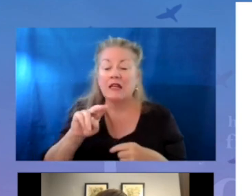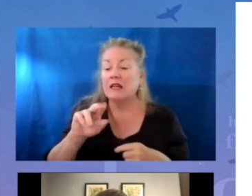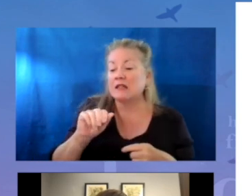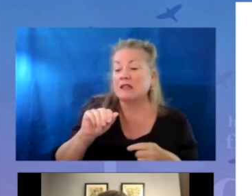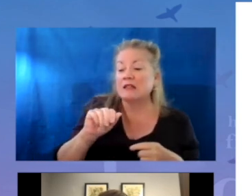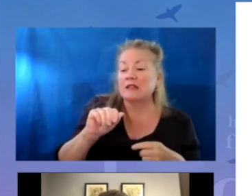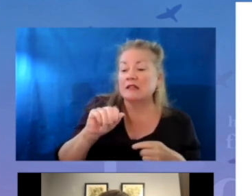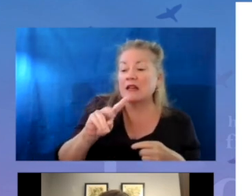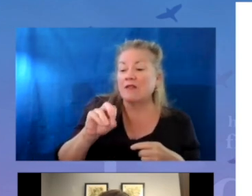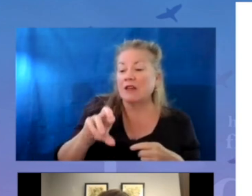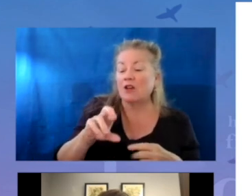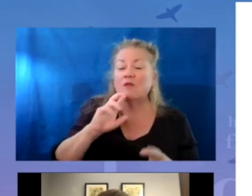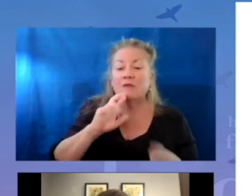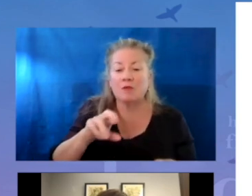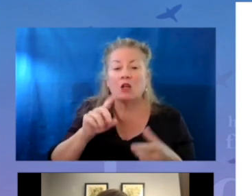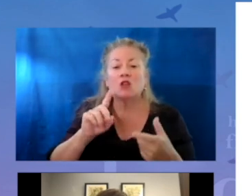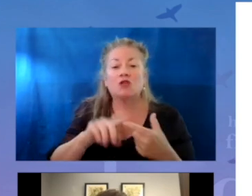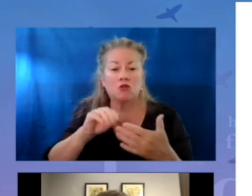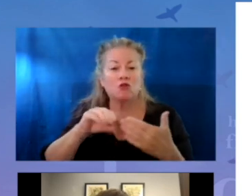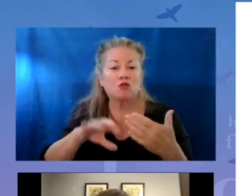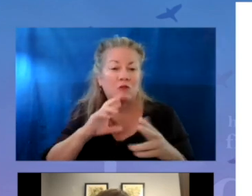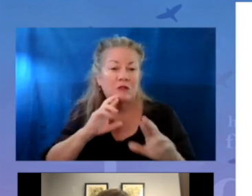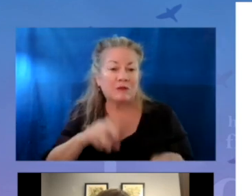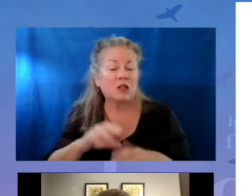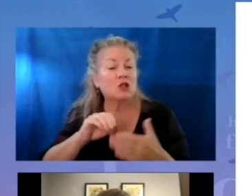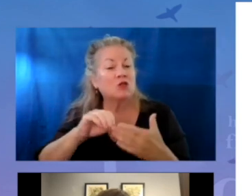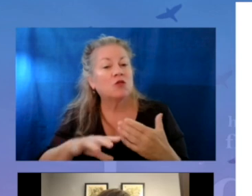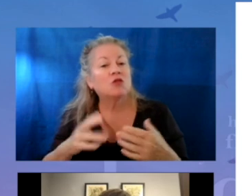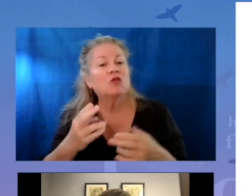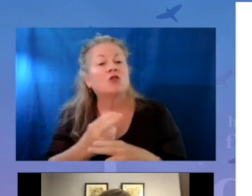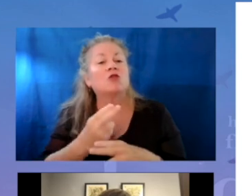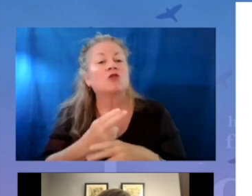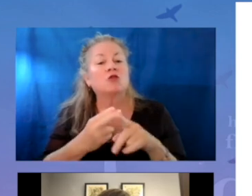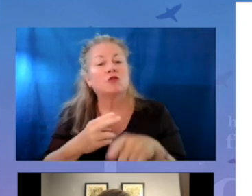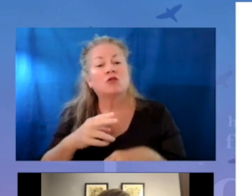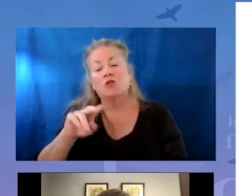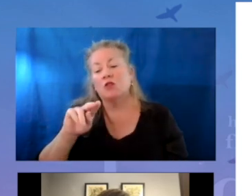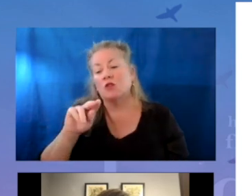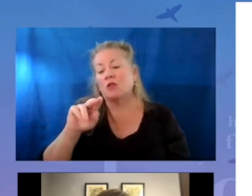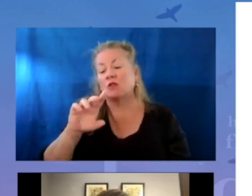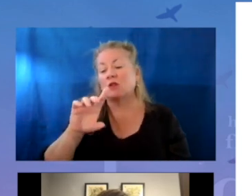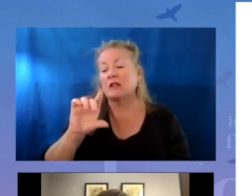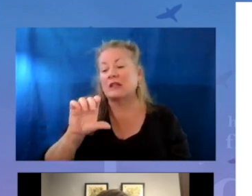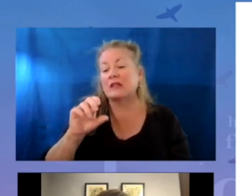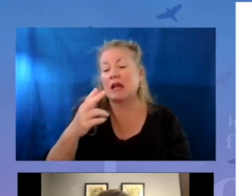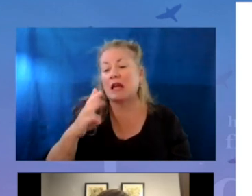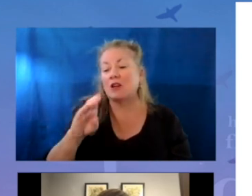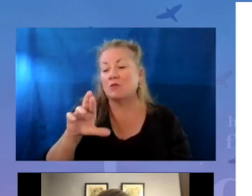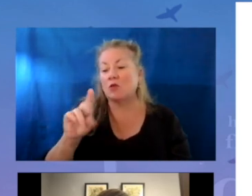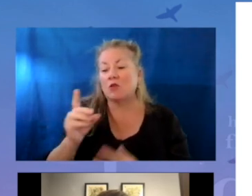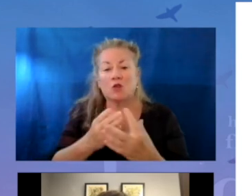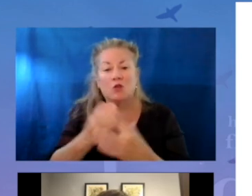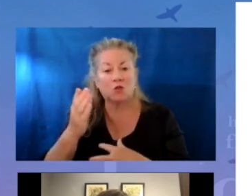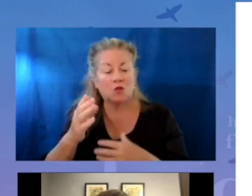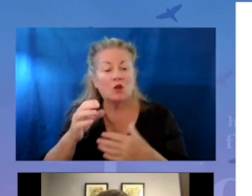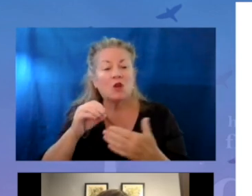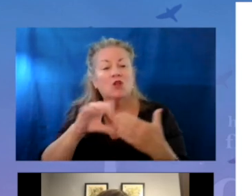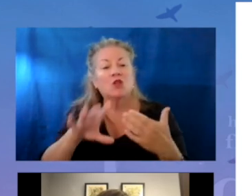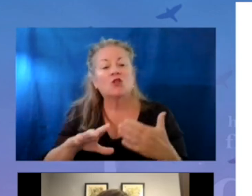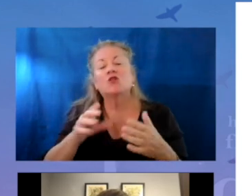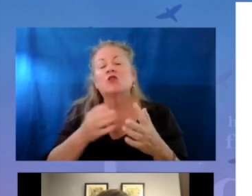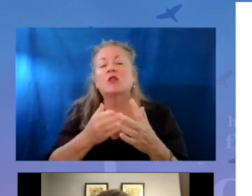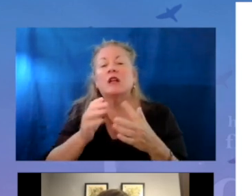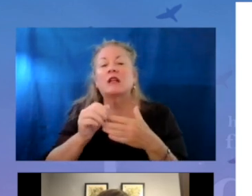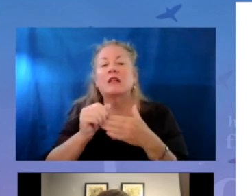respond to students' responses, and students use their Sewn to Grow dashboard and Navigator check-ins through a student-led